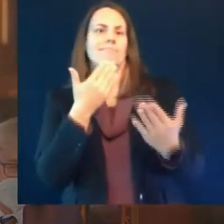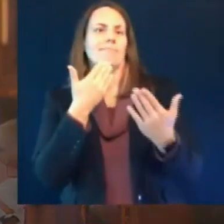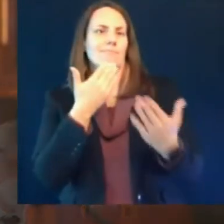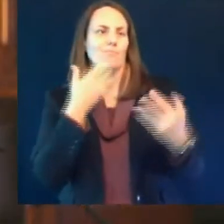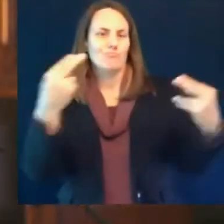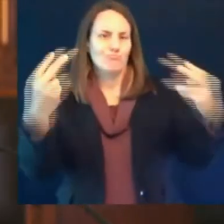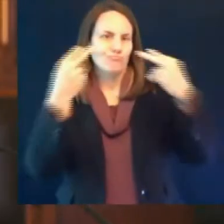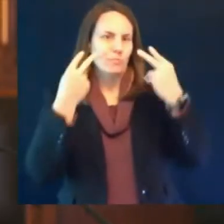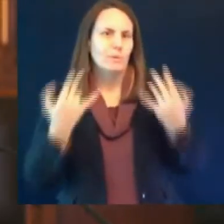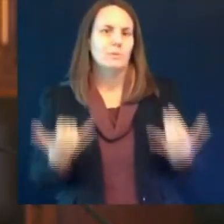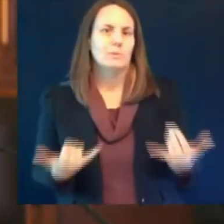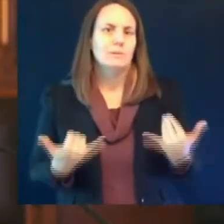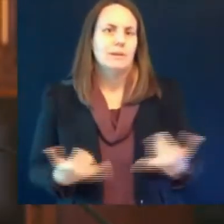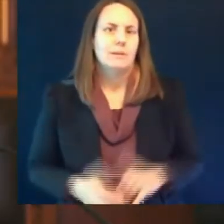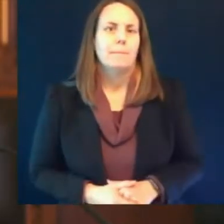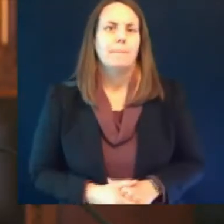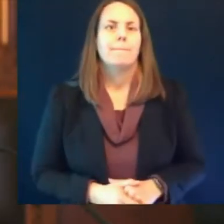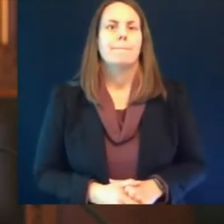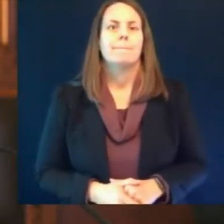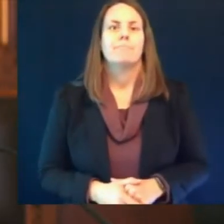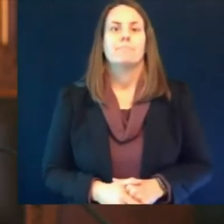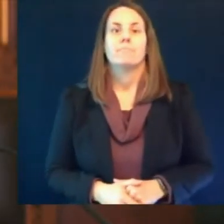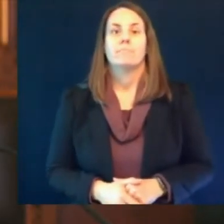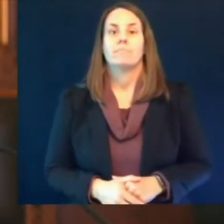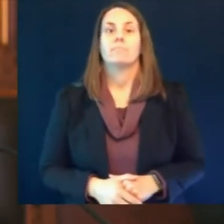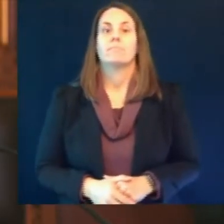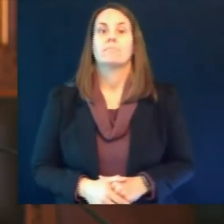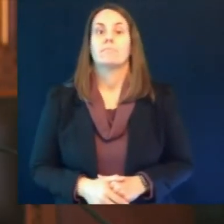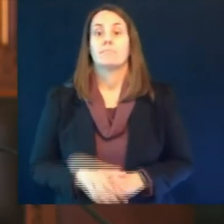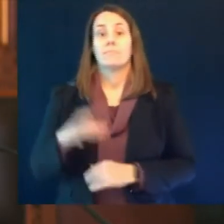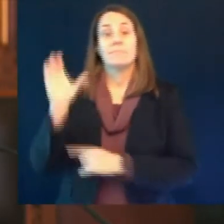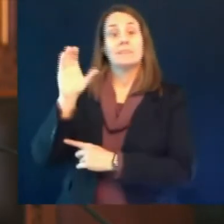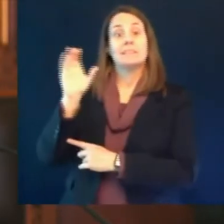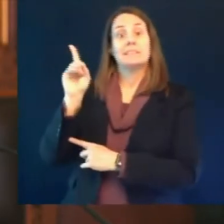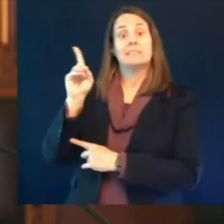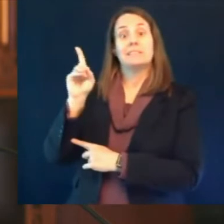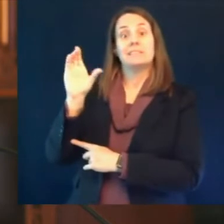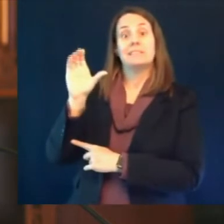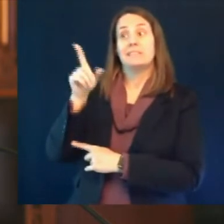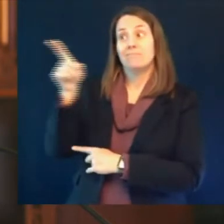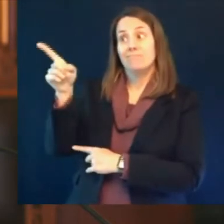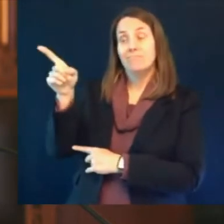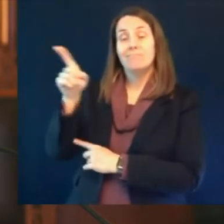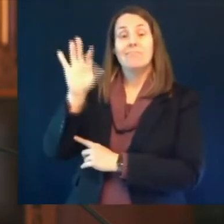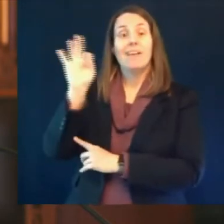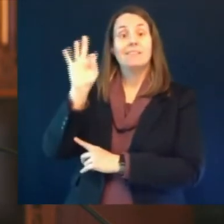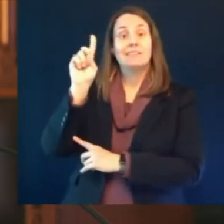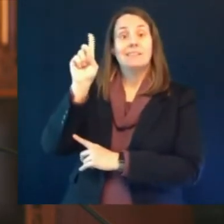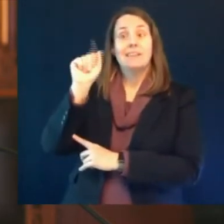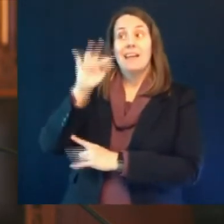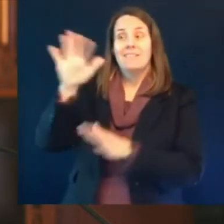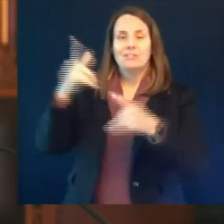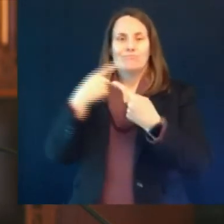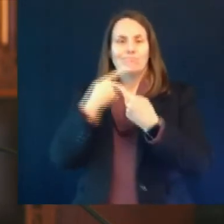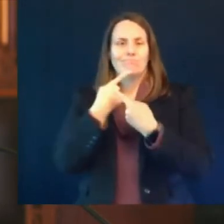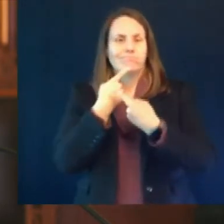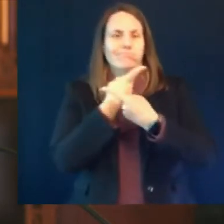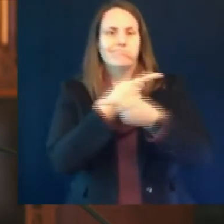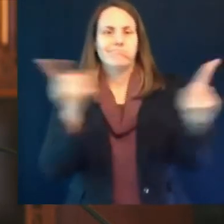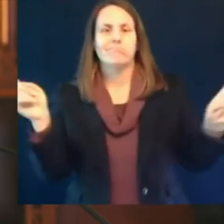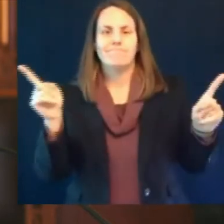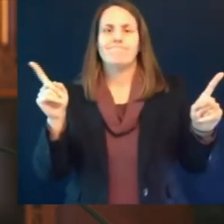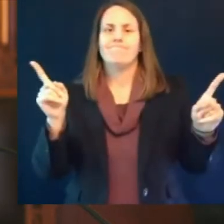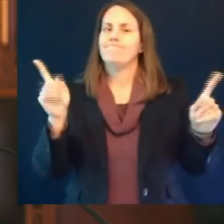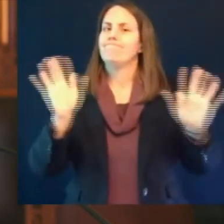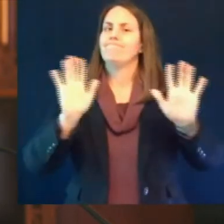the cdc and fda released a statement on the six cases of a rare blood clotting disorder that were reported